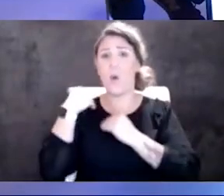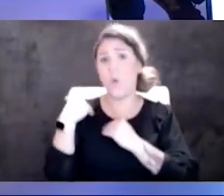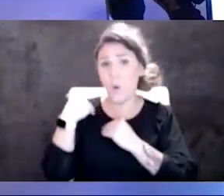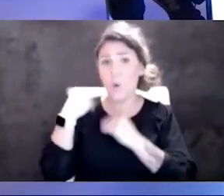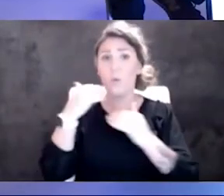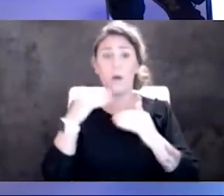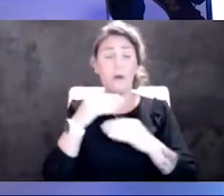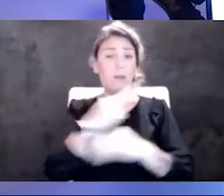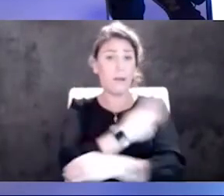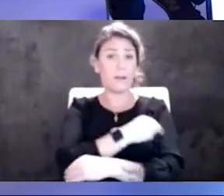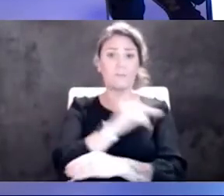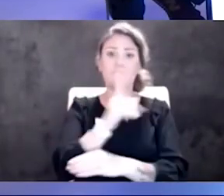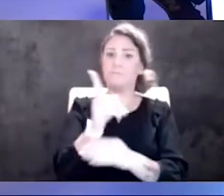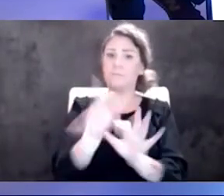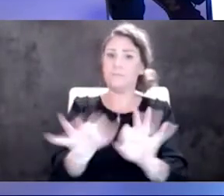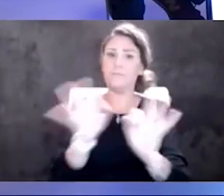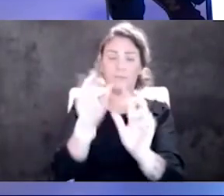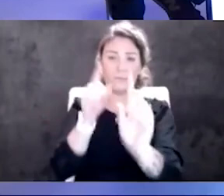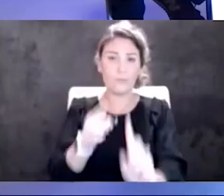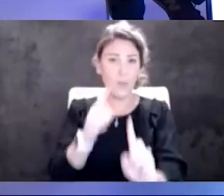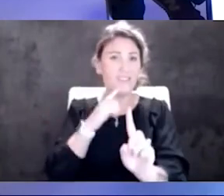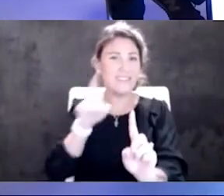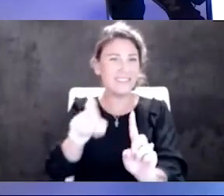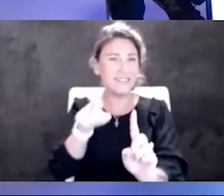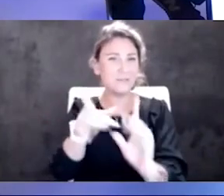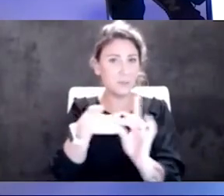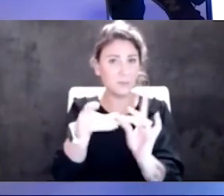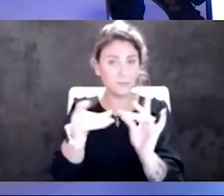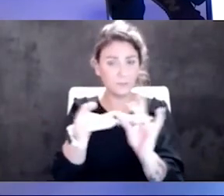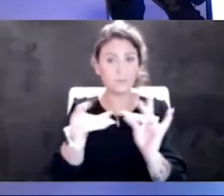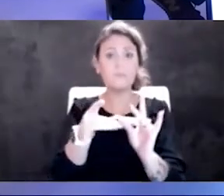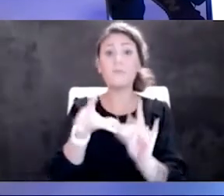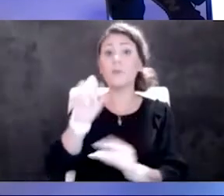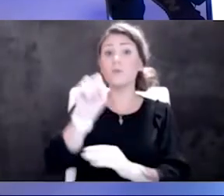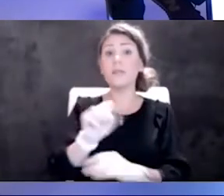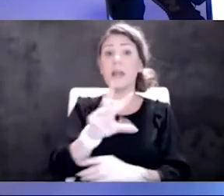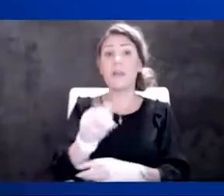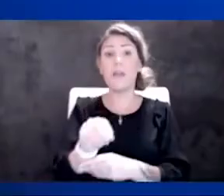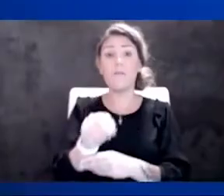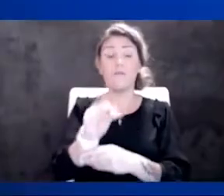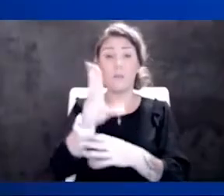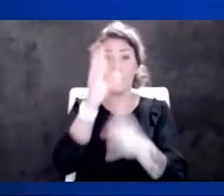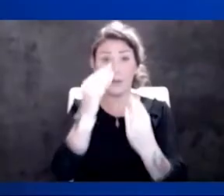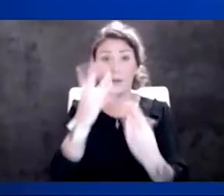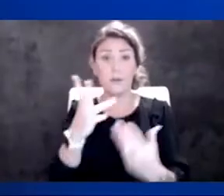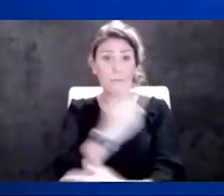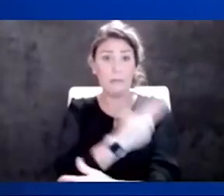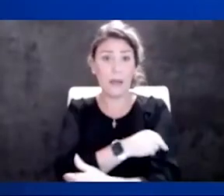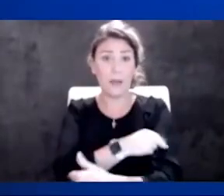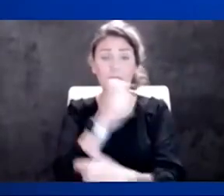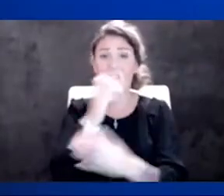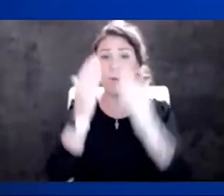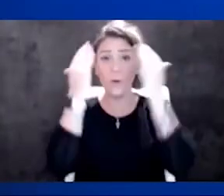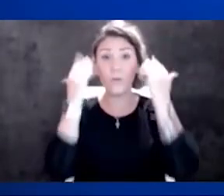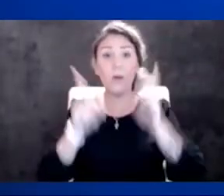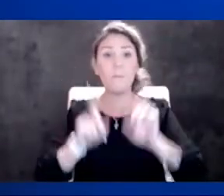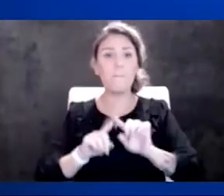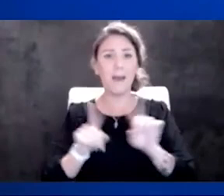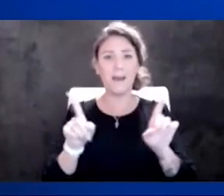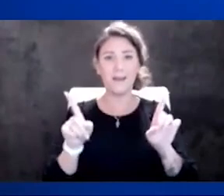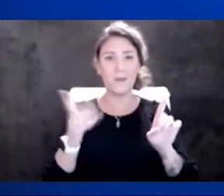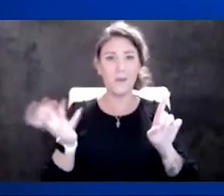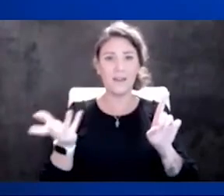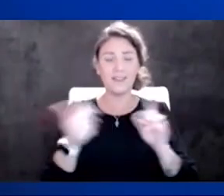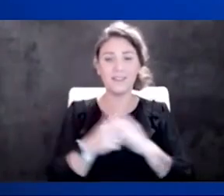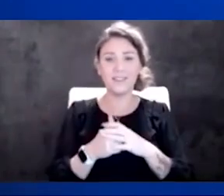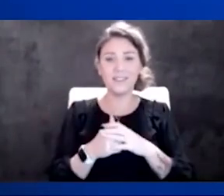important point. So let's dwell on that for just a moment. You look at the South African data and they say, okay, well, our hospitals aren't overwhelmed, but hospitals are